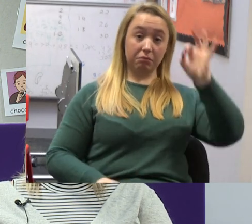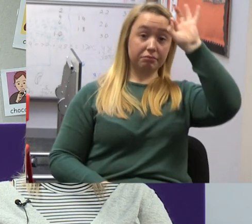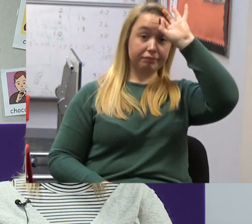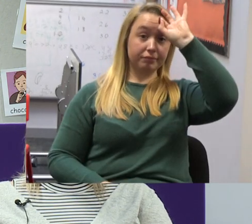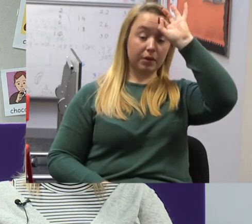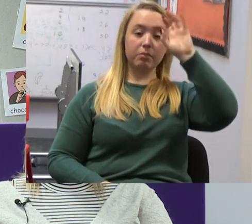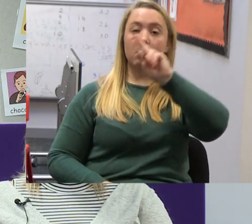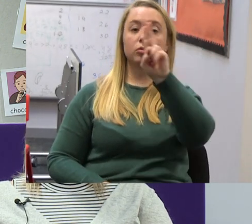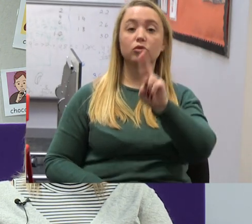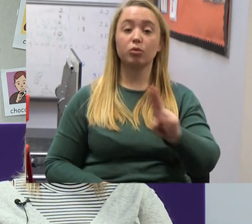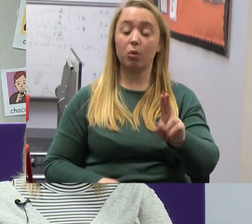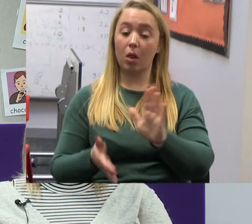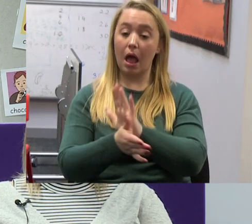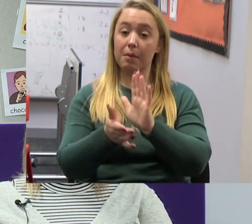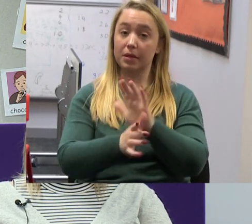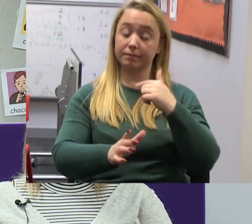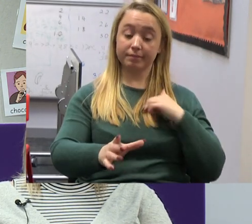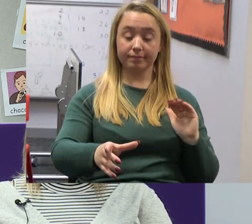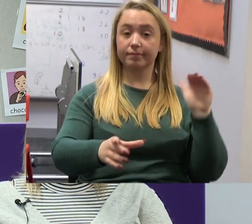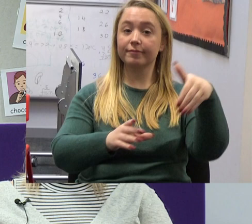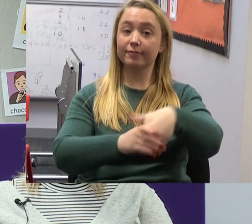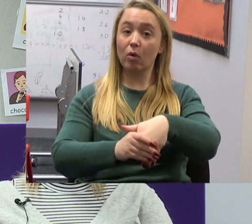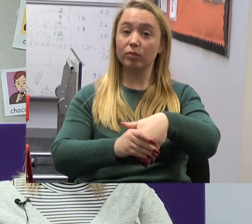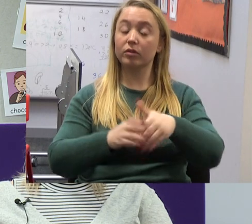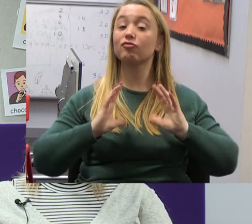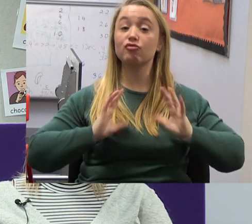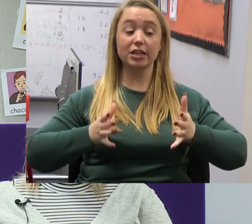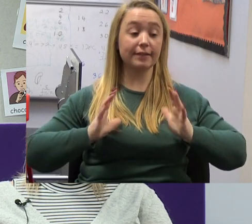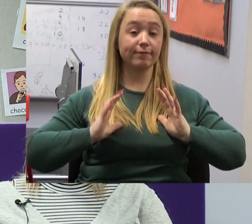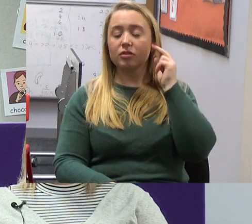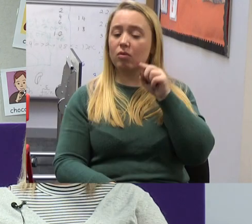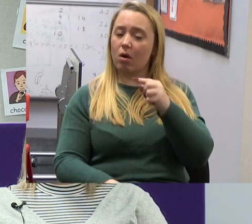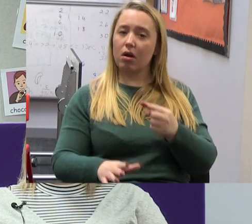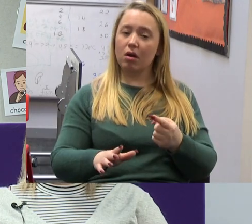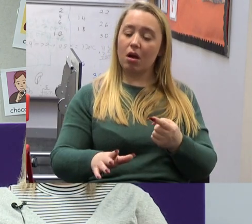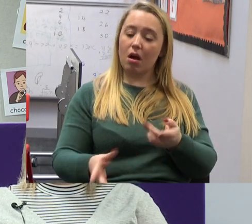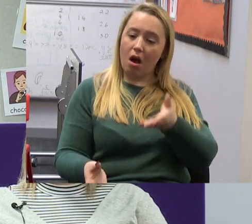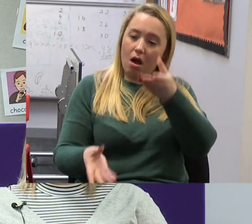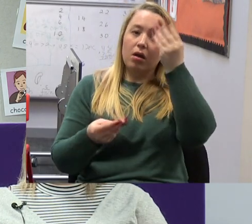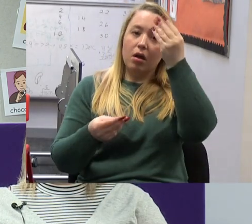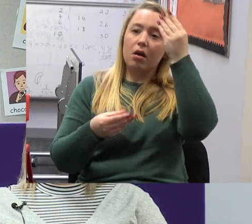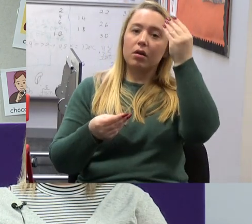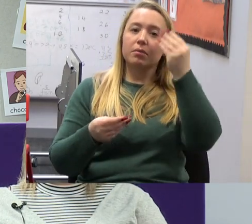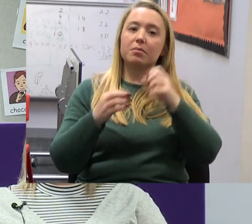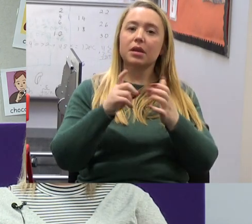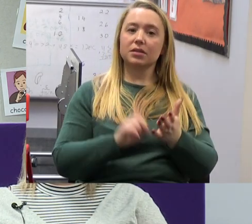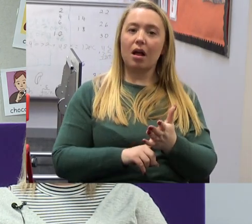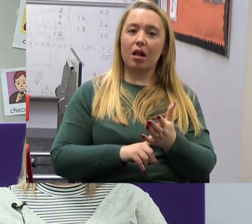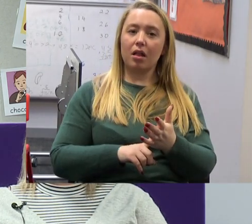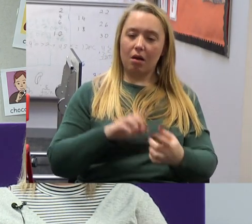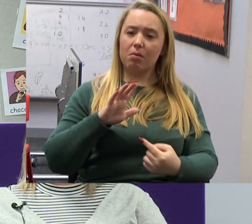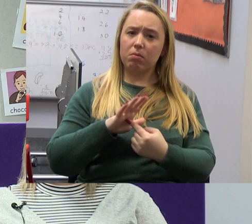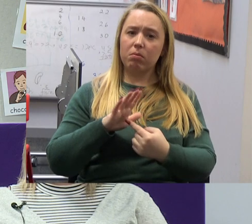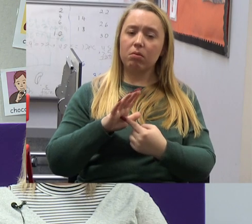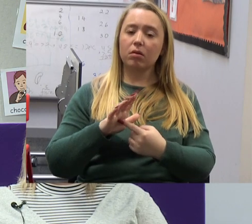fairly willingly, allowed us to use their services without any charge. Having access to British